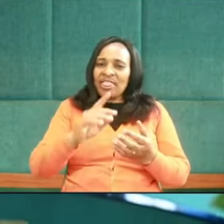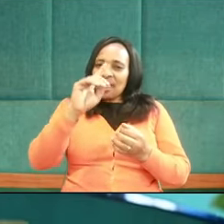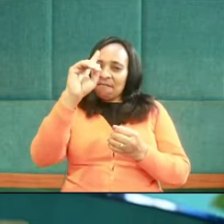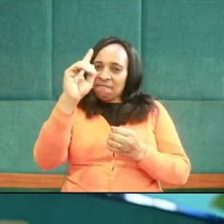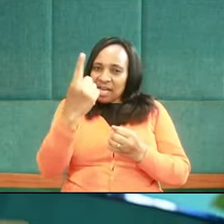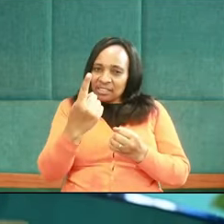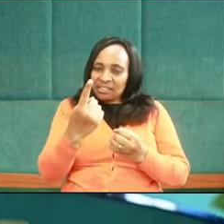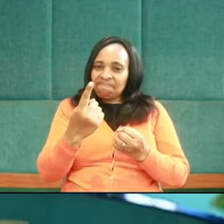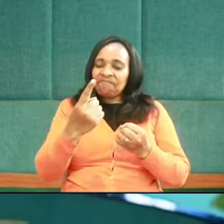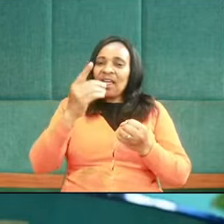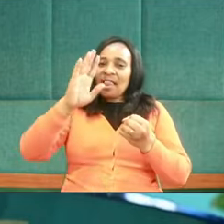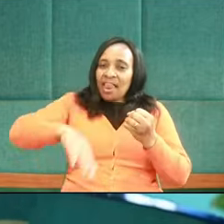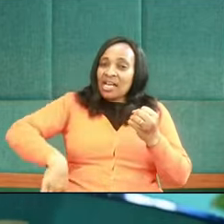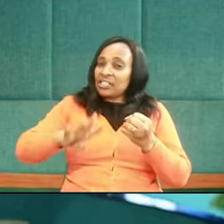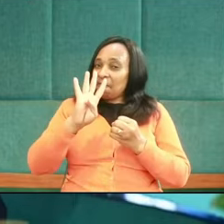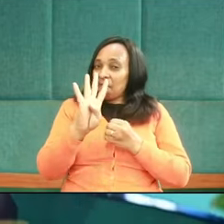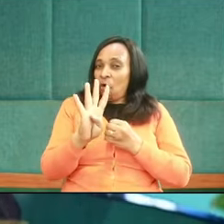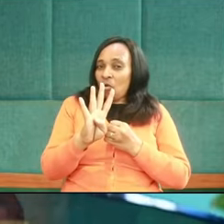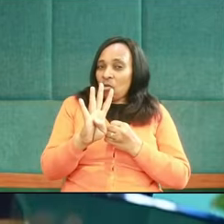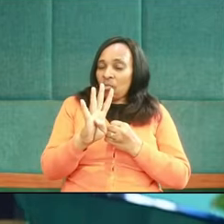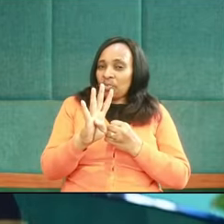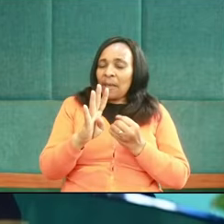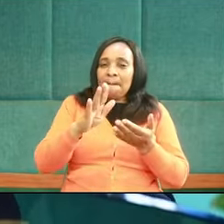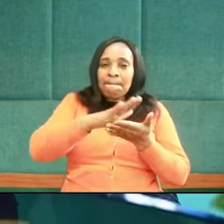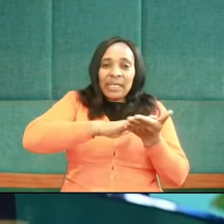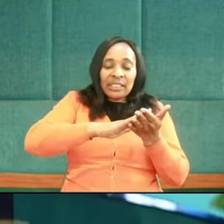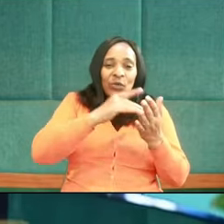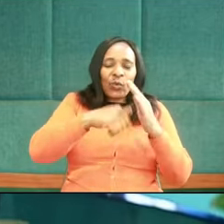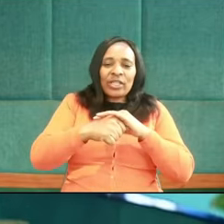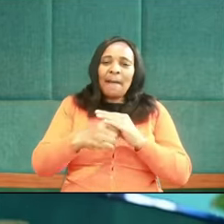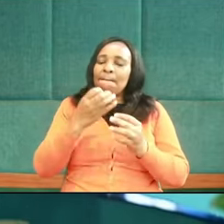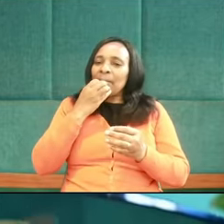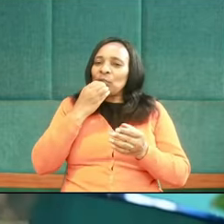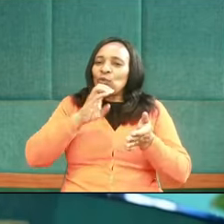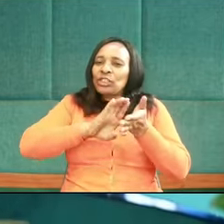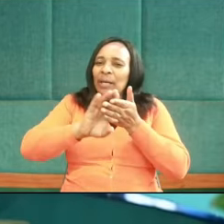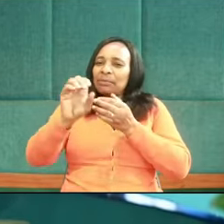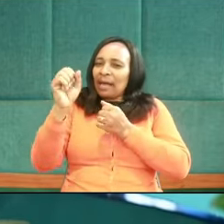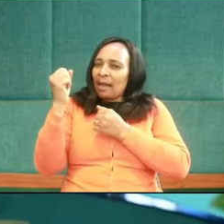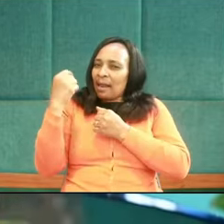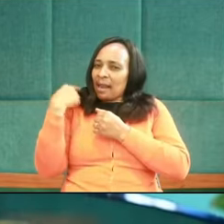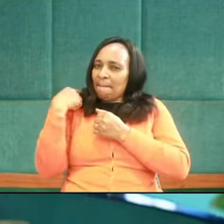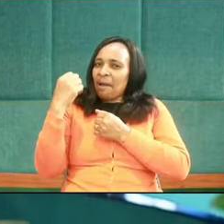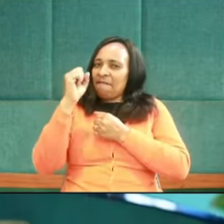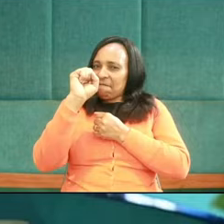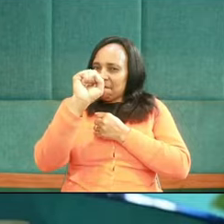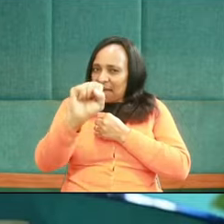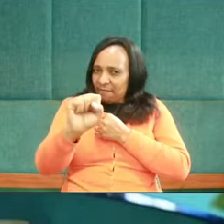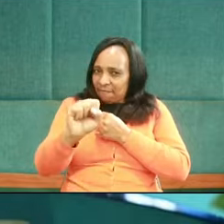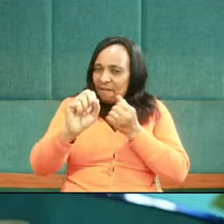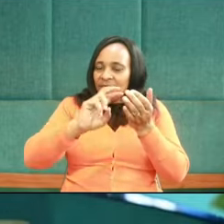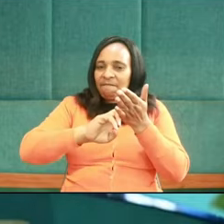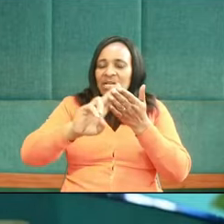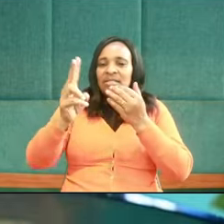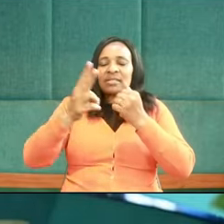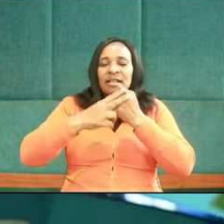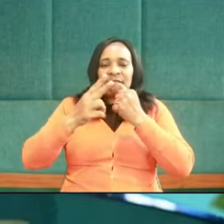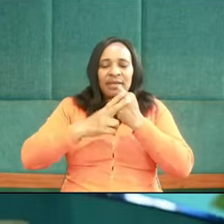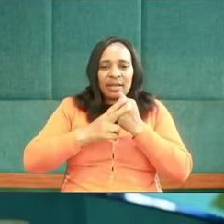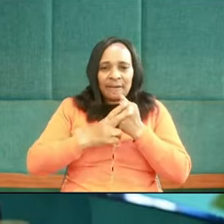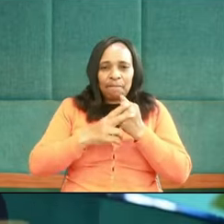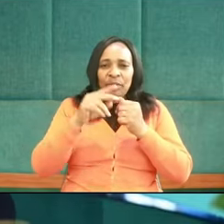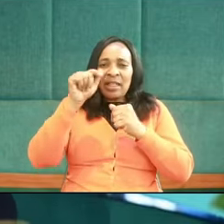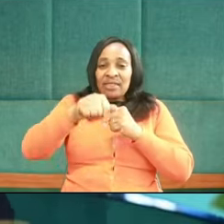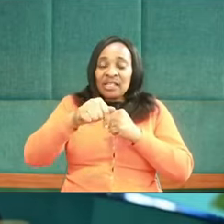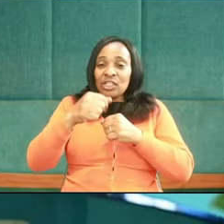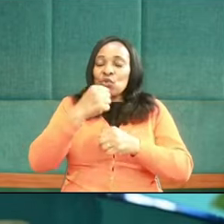one in the last four was basically from Matthew chapter number 5 and verse number 7. And